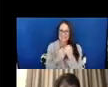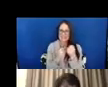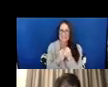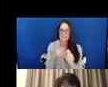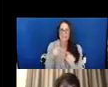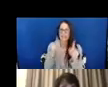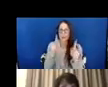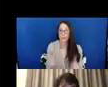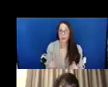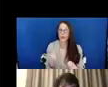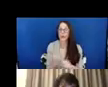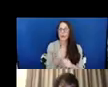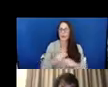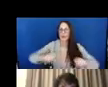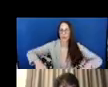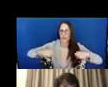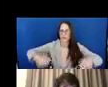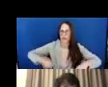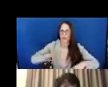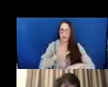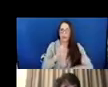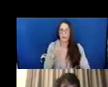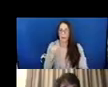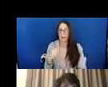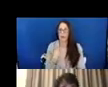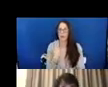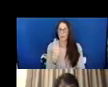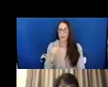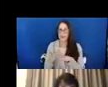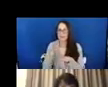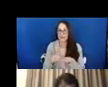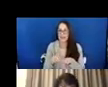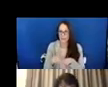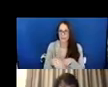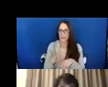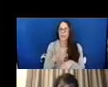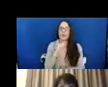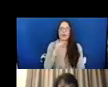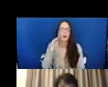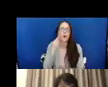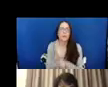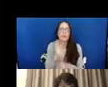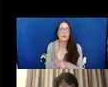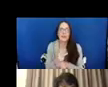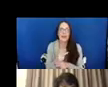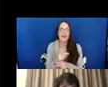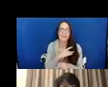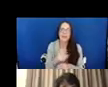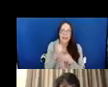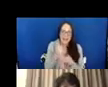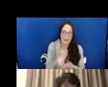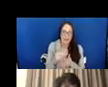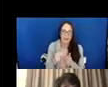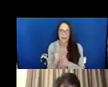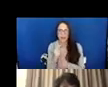wheelchair user whose apartment had a single step leading into it that their home care attendants typically helped them manage. When they